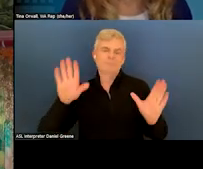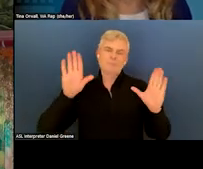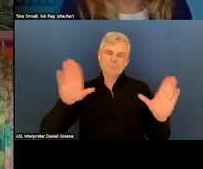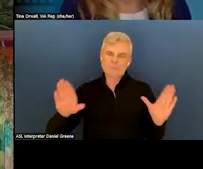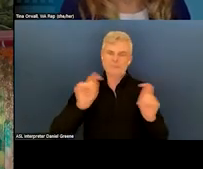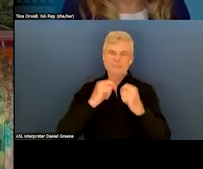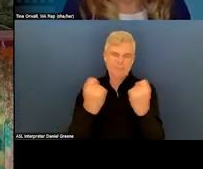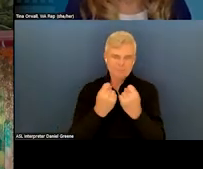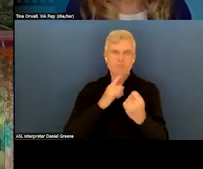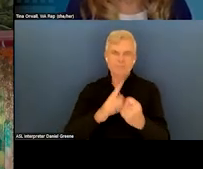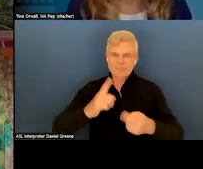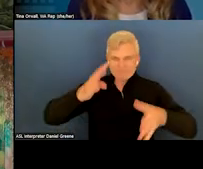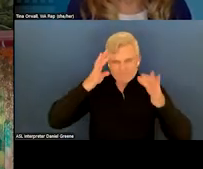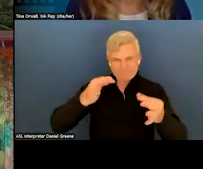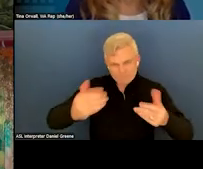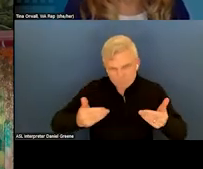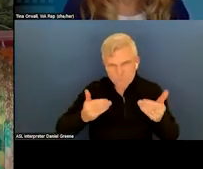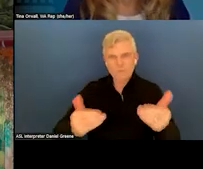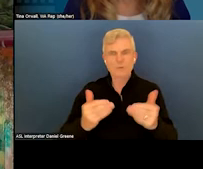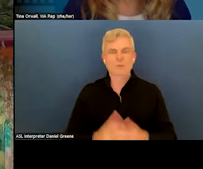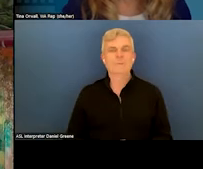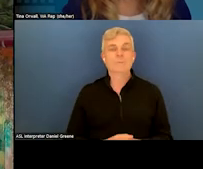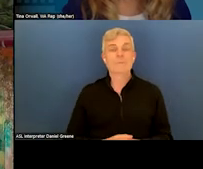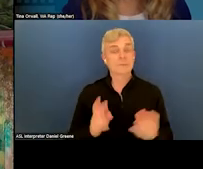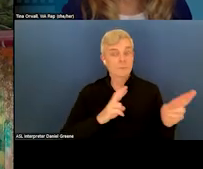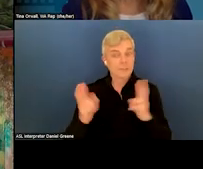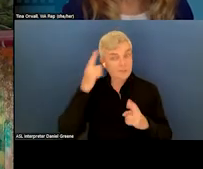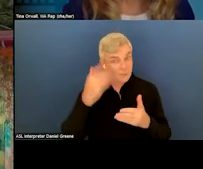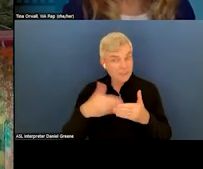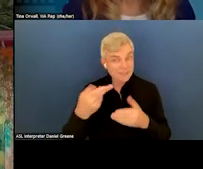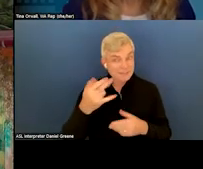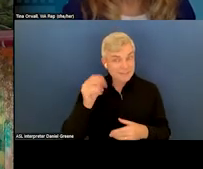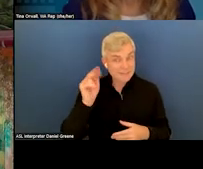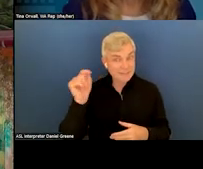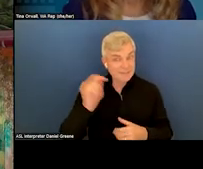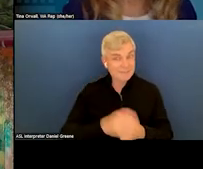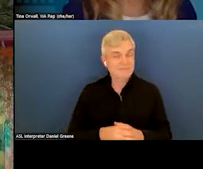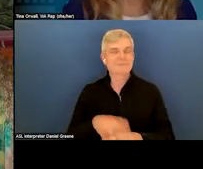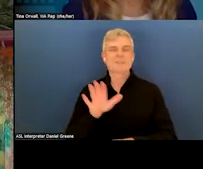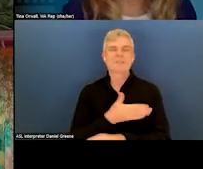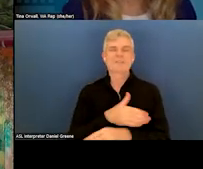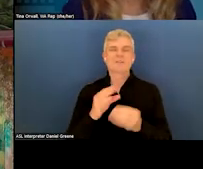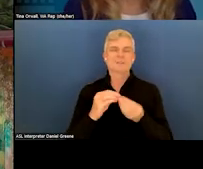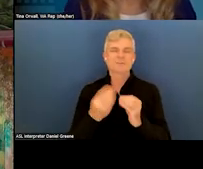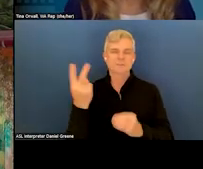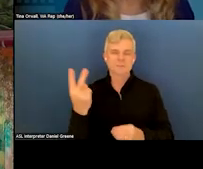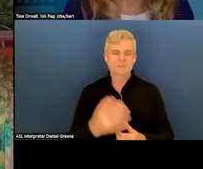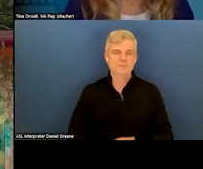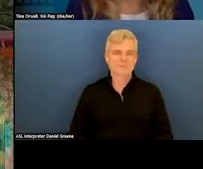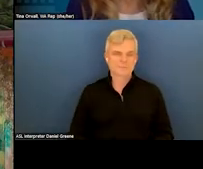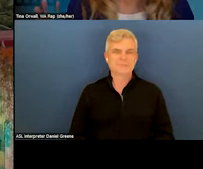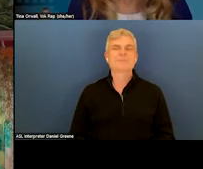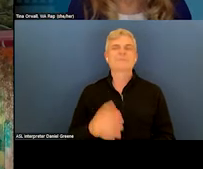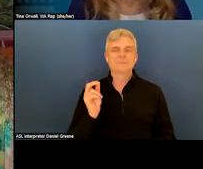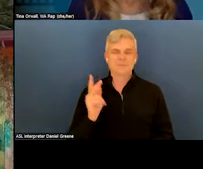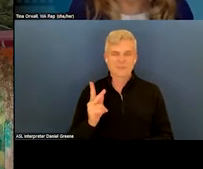forward. So, are you ready for your next hint? Song number two. Okay.